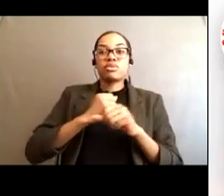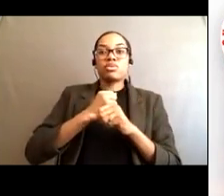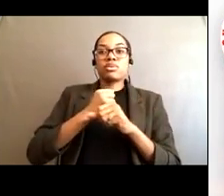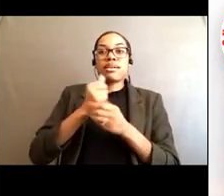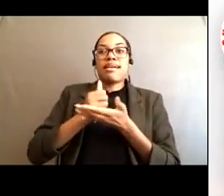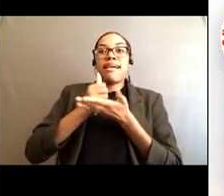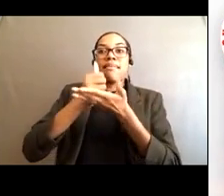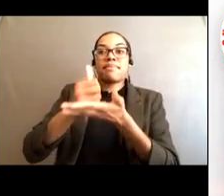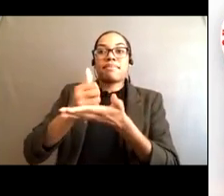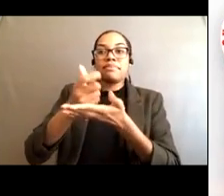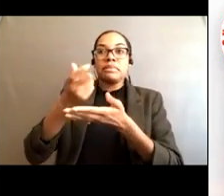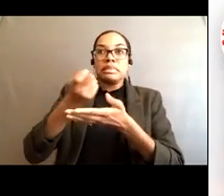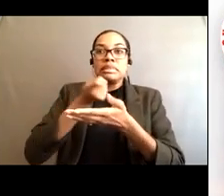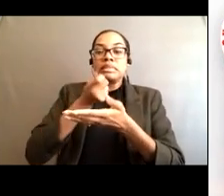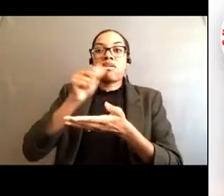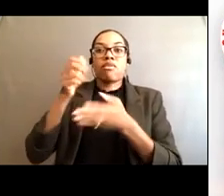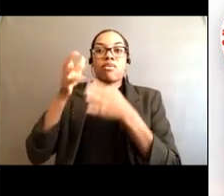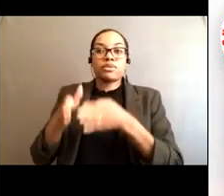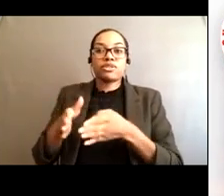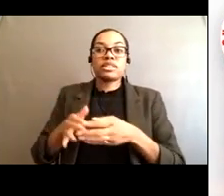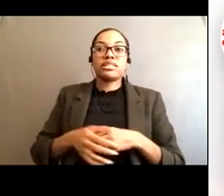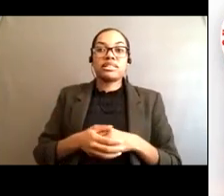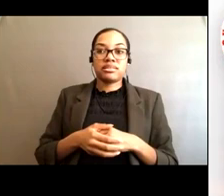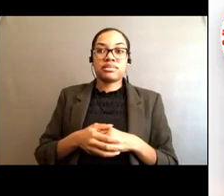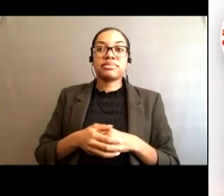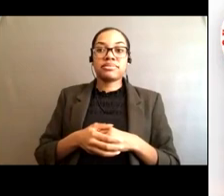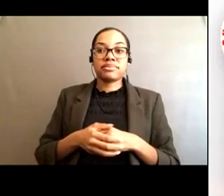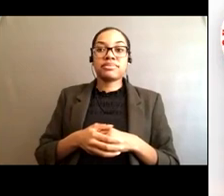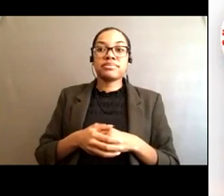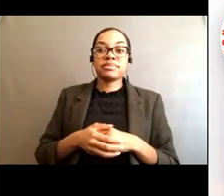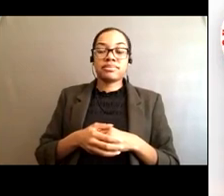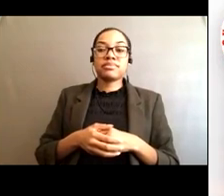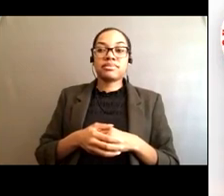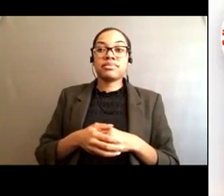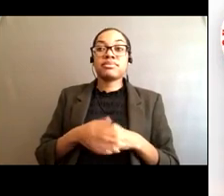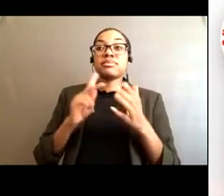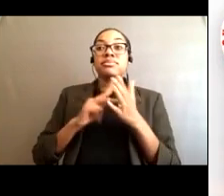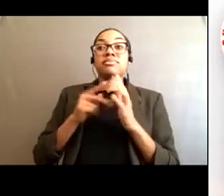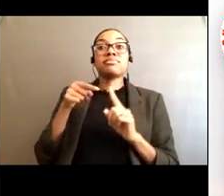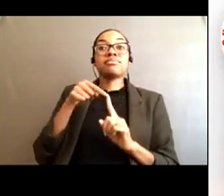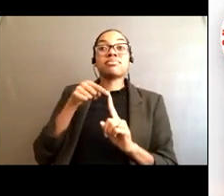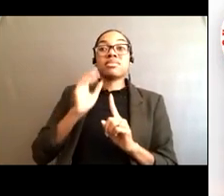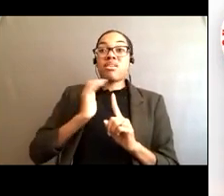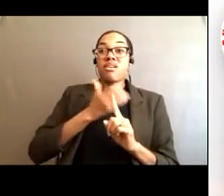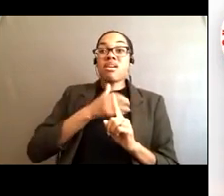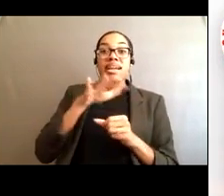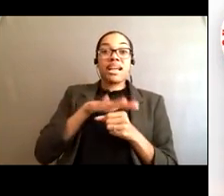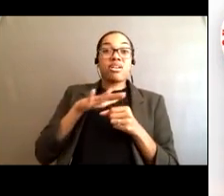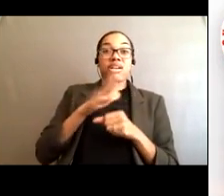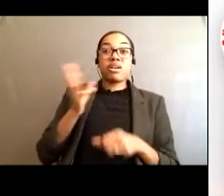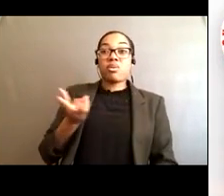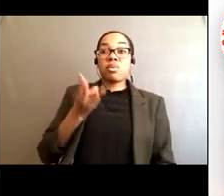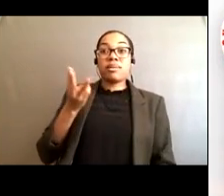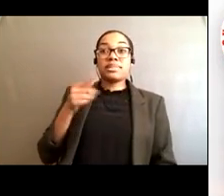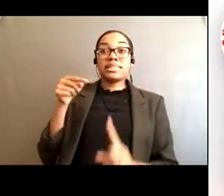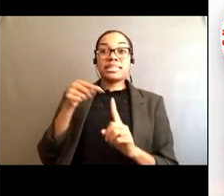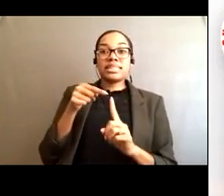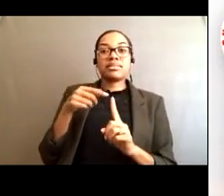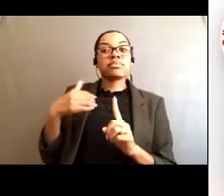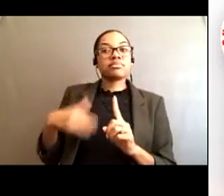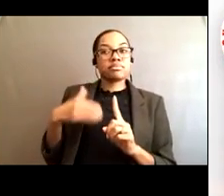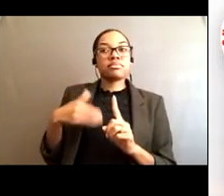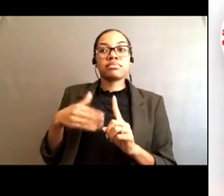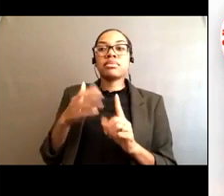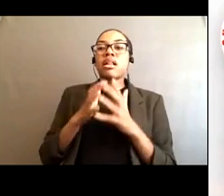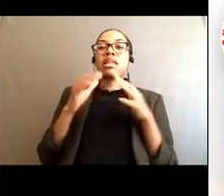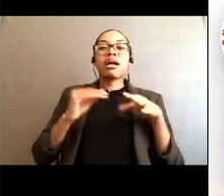So in our area, there's a lot of beaches that don't have lifeguards. And unfortunately, this